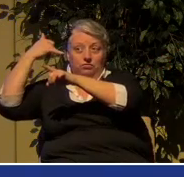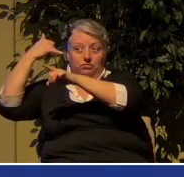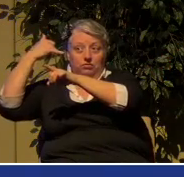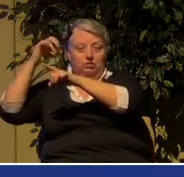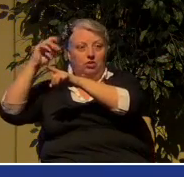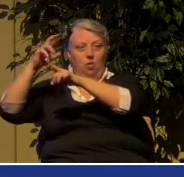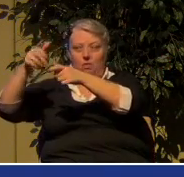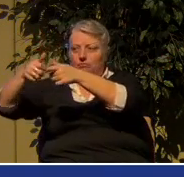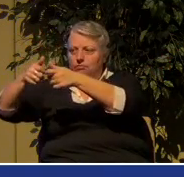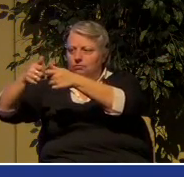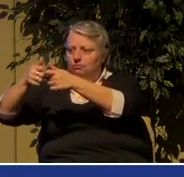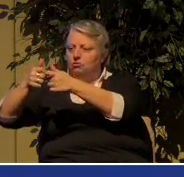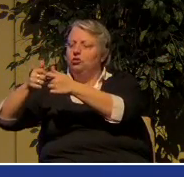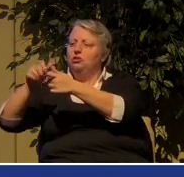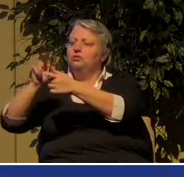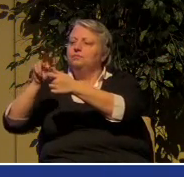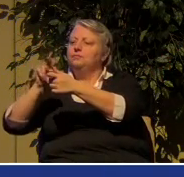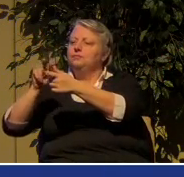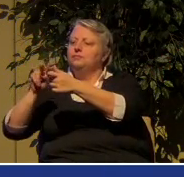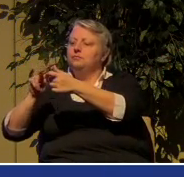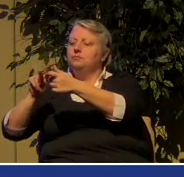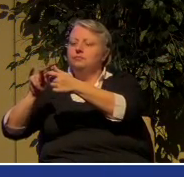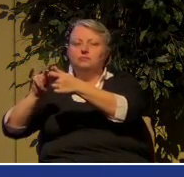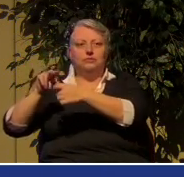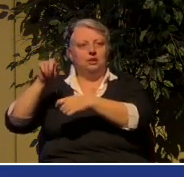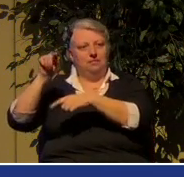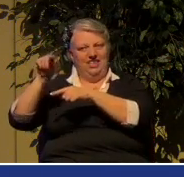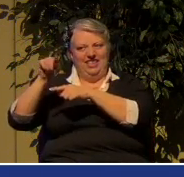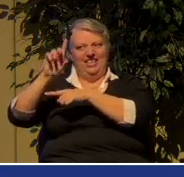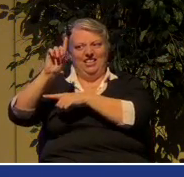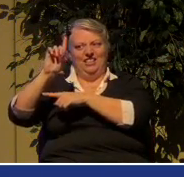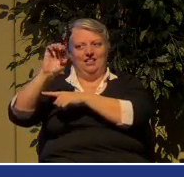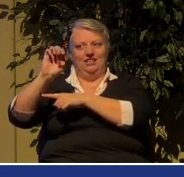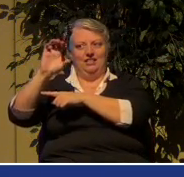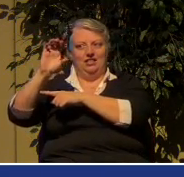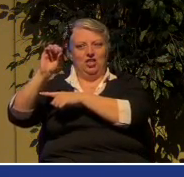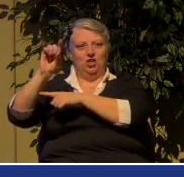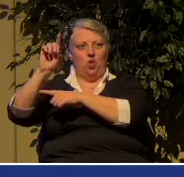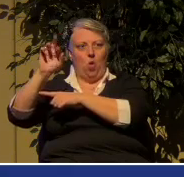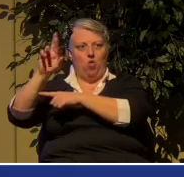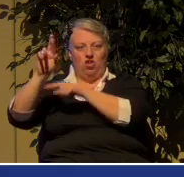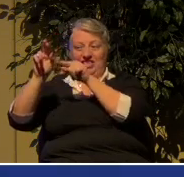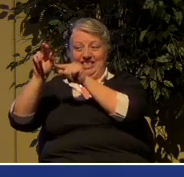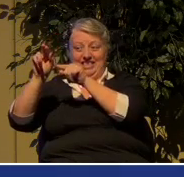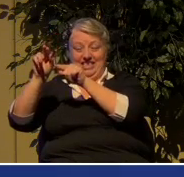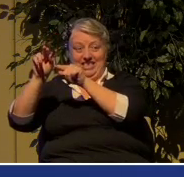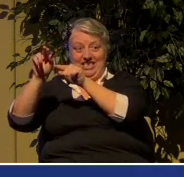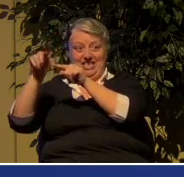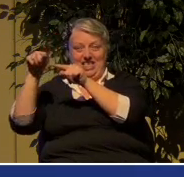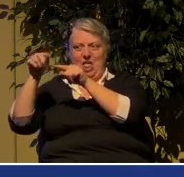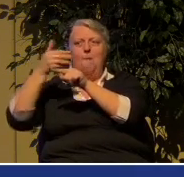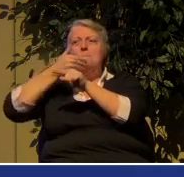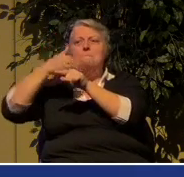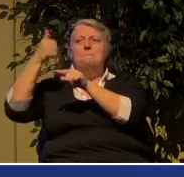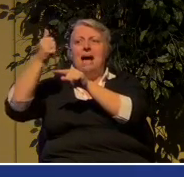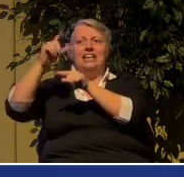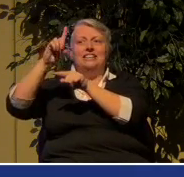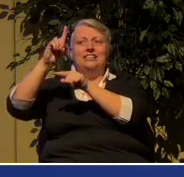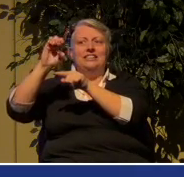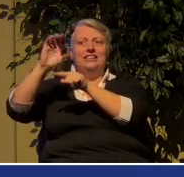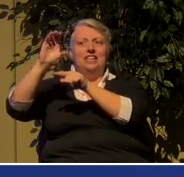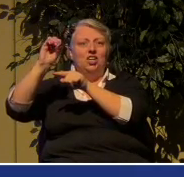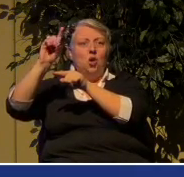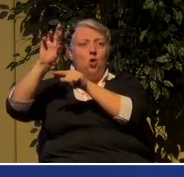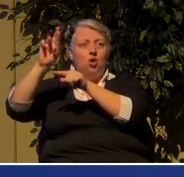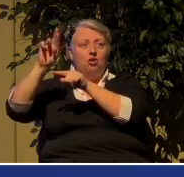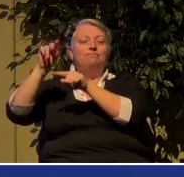to have a decoder. And who is a better decoder than God's Holy Spirit? Listen to how Paul